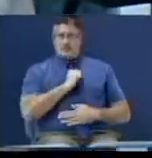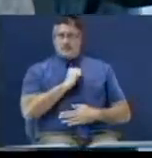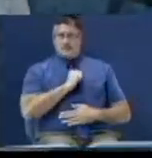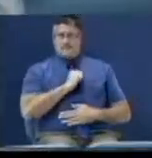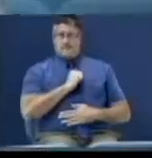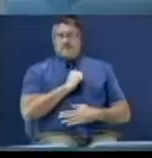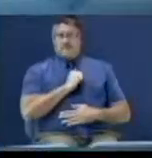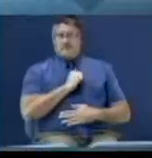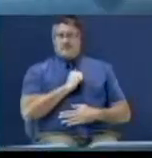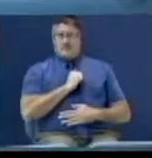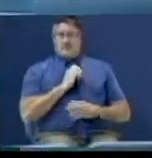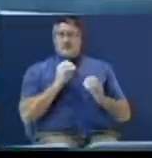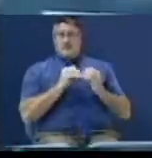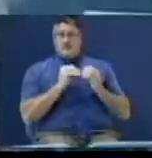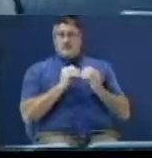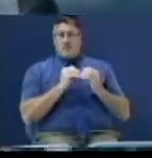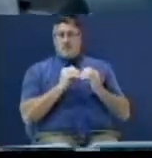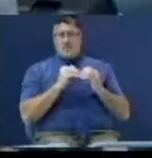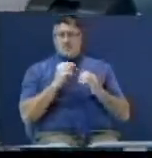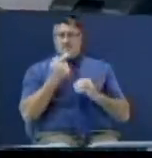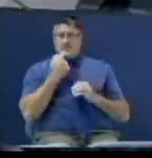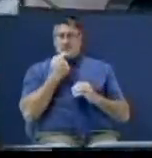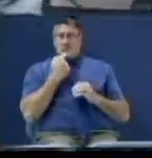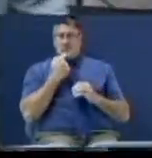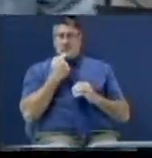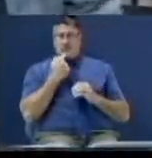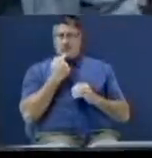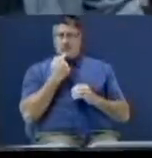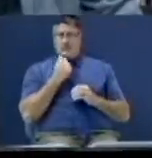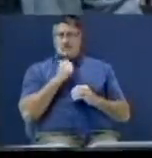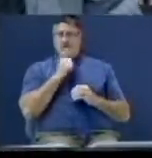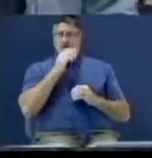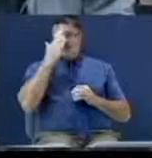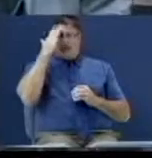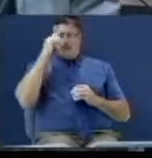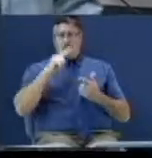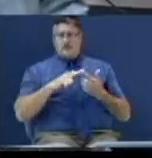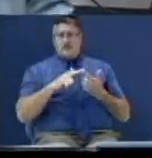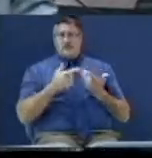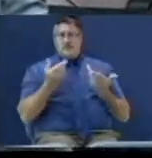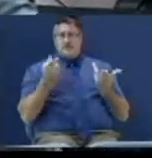By the way, the word disappointments is really easy. It's not by your appointment, not when you think things ought to happen.